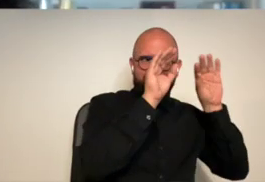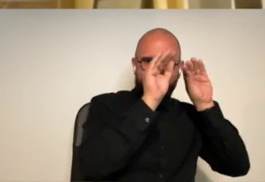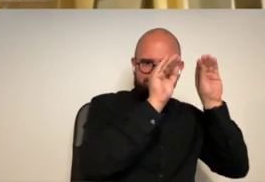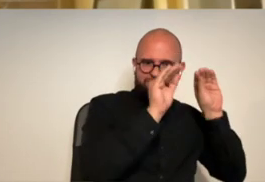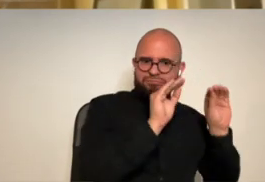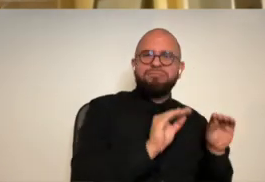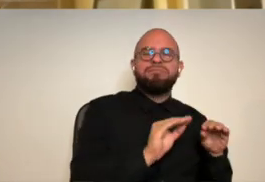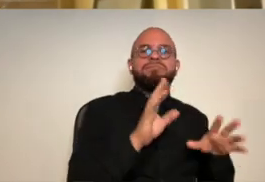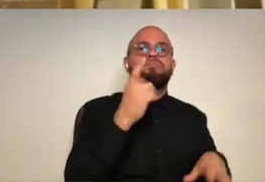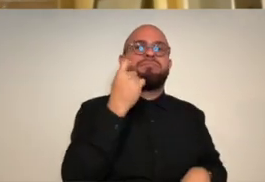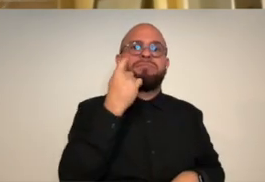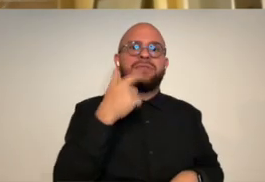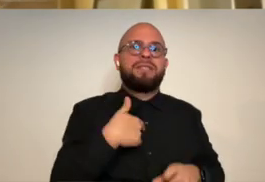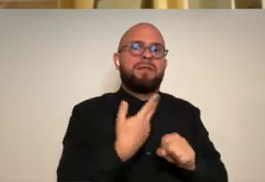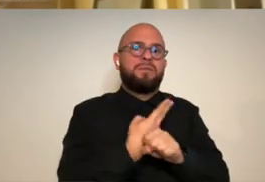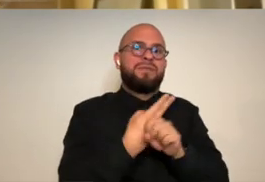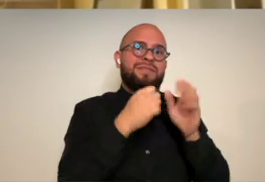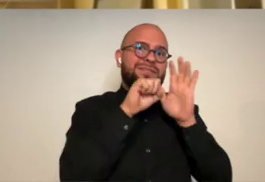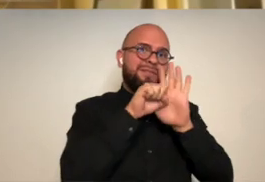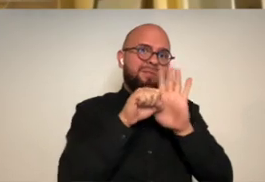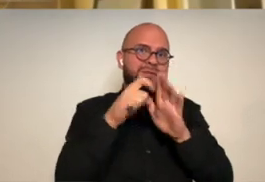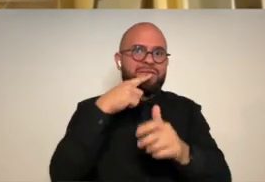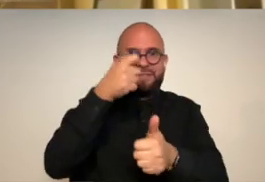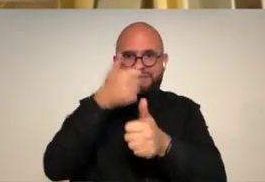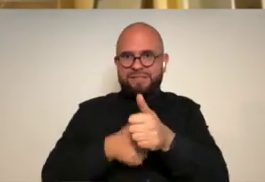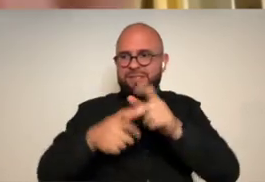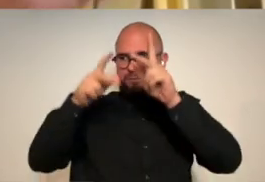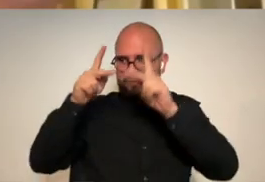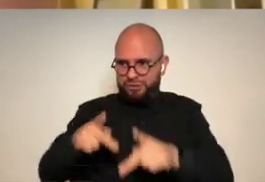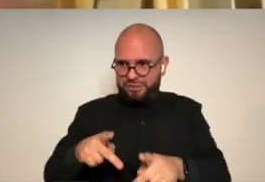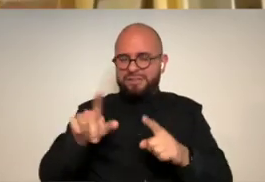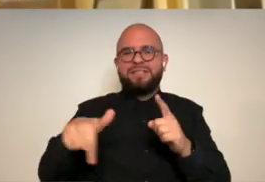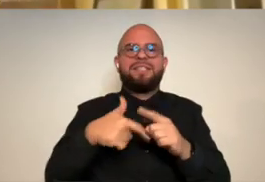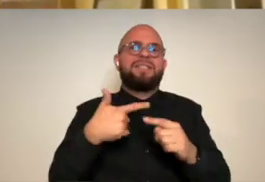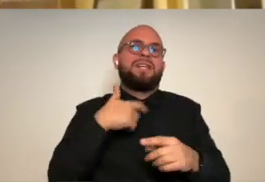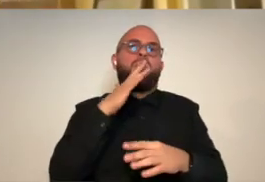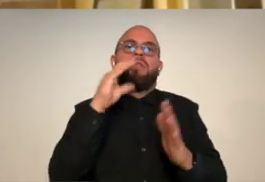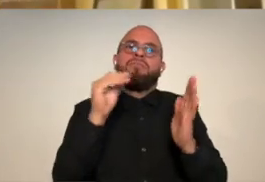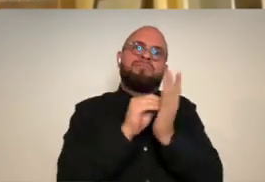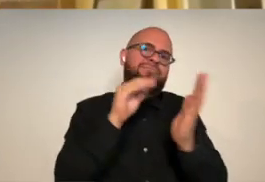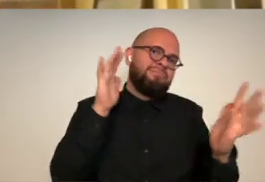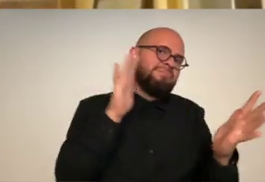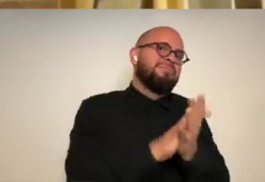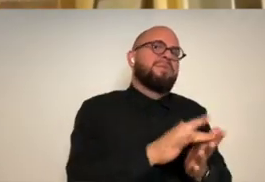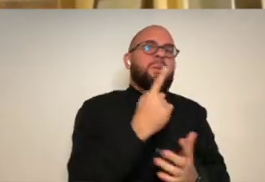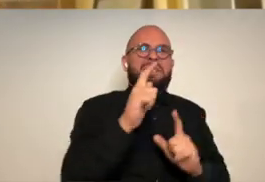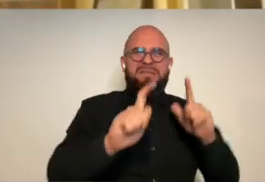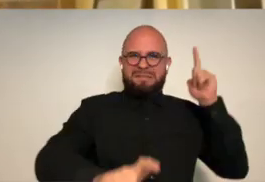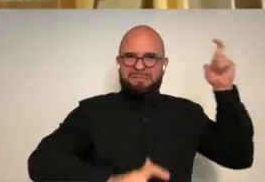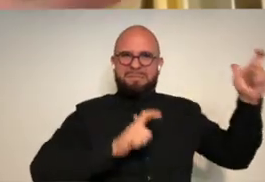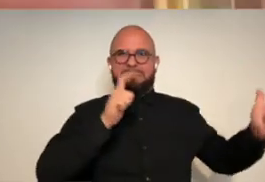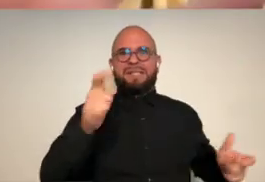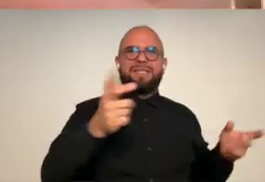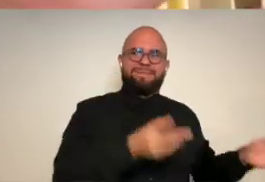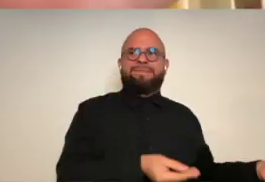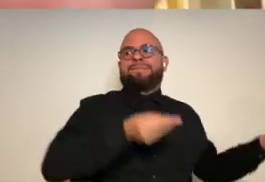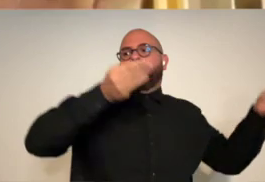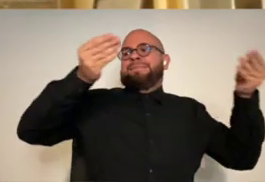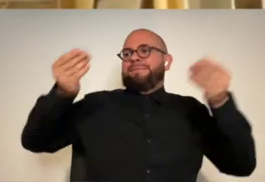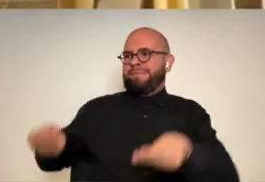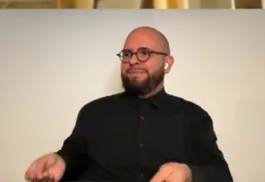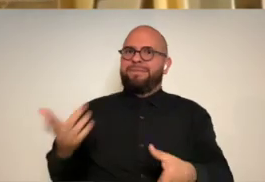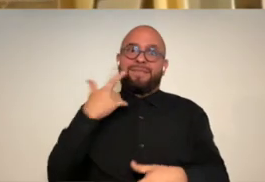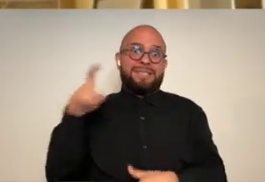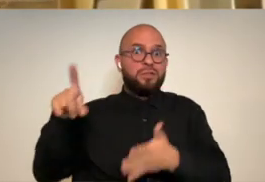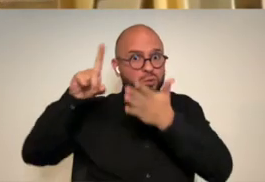form of it for her and not a traditional tree but i'm doing symbols of each person and i'm going to put it all in one big